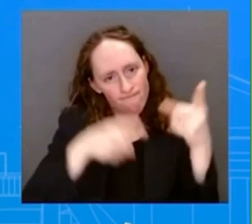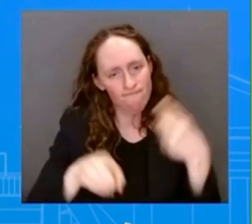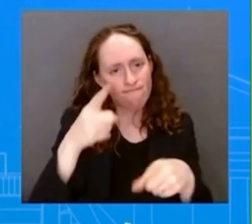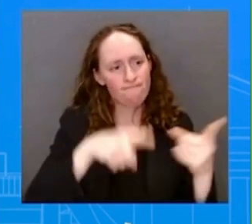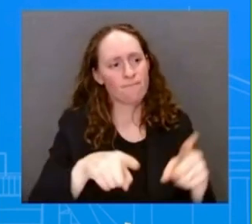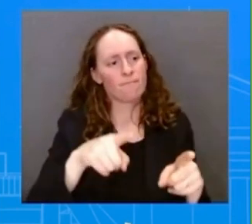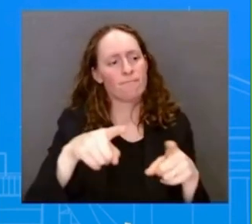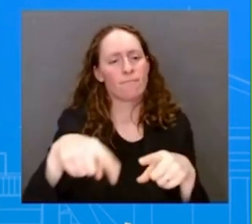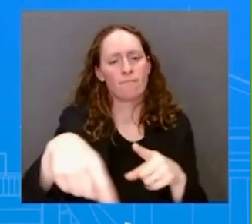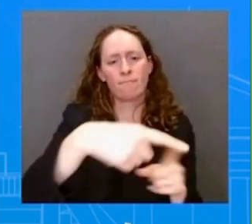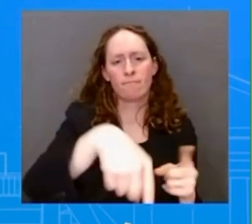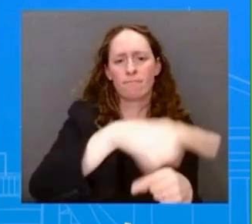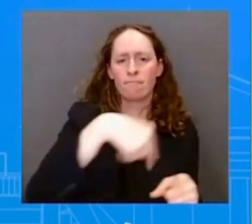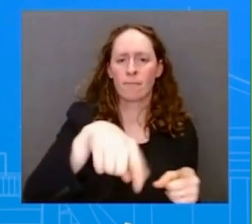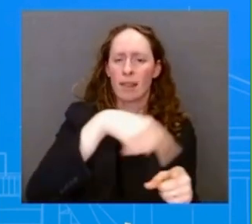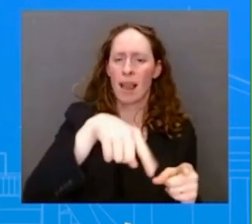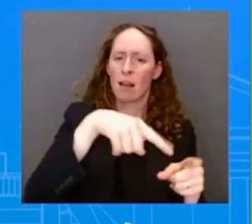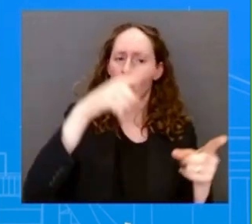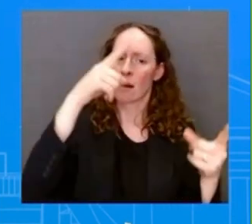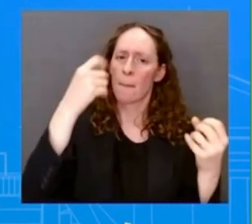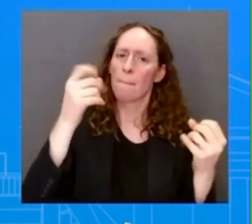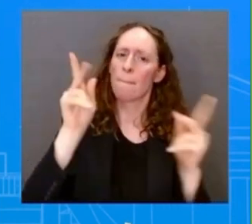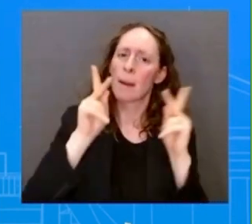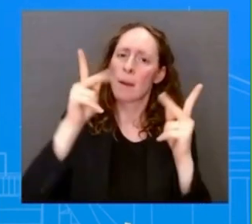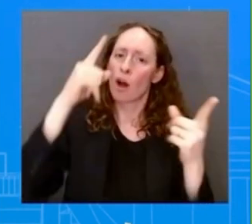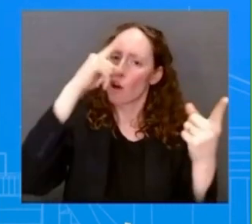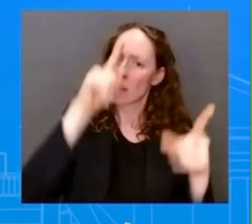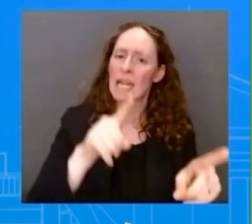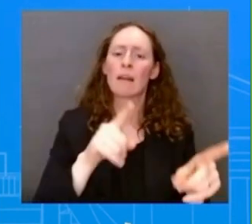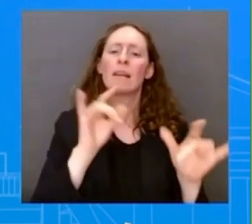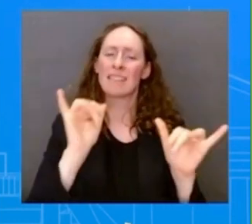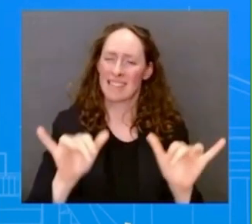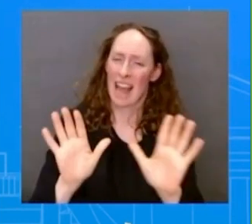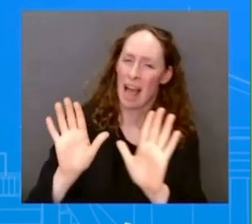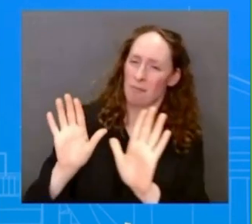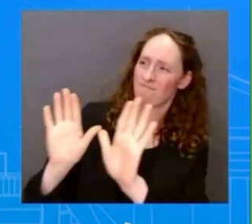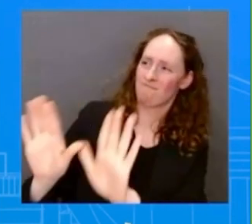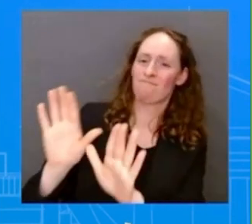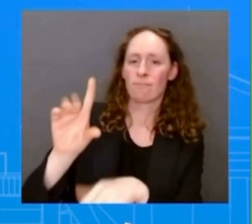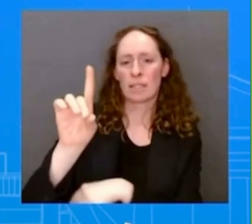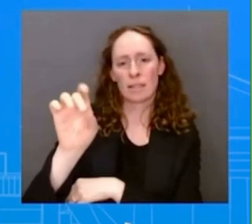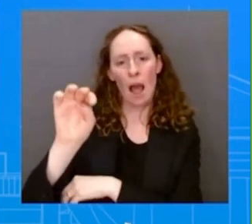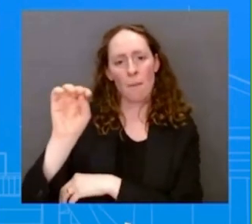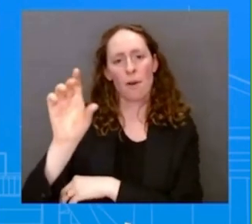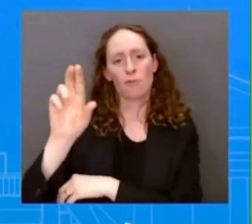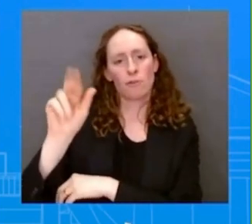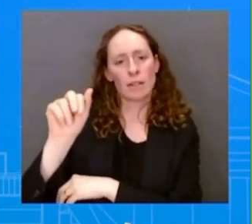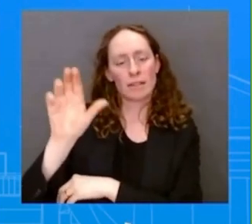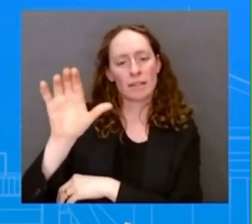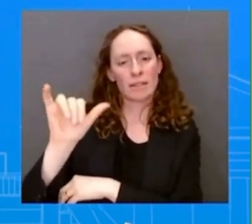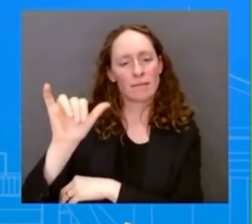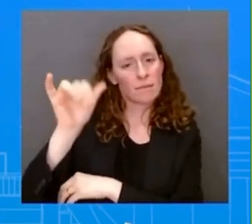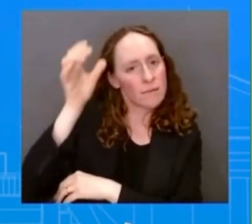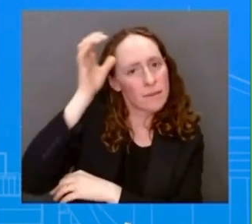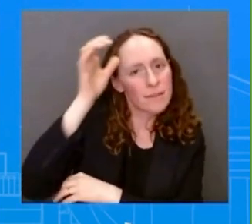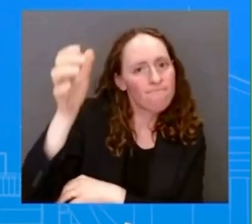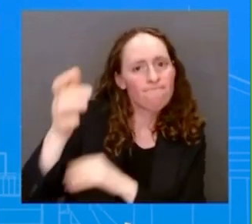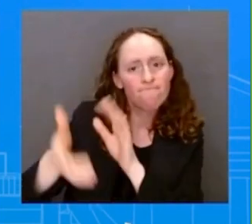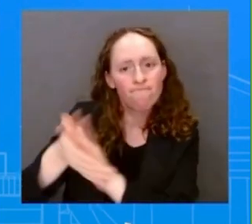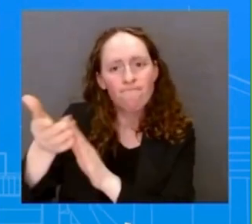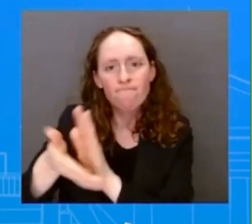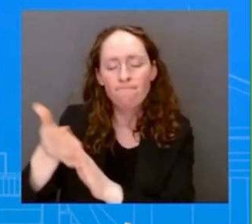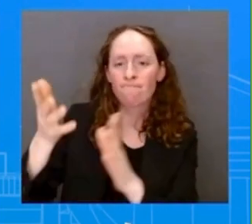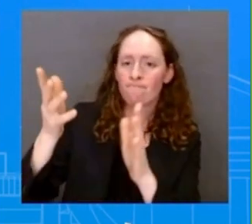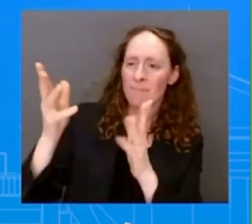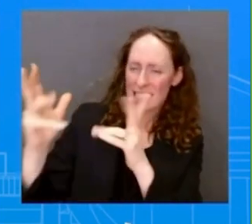Israel is a democracy. And it's one of the great things that we share, our two countries share, are some basic fundamental democratic institutions and principles.